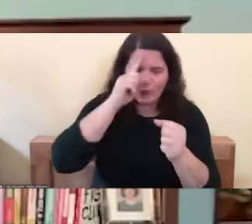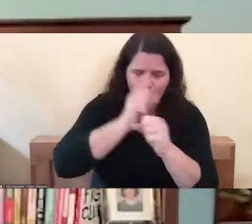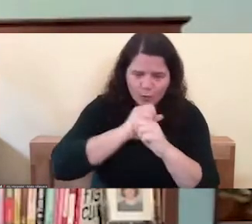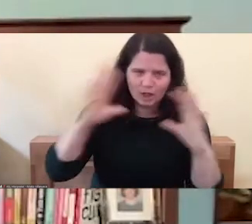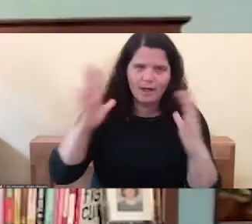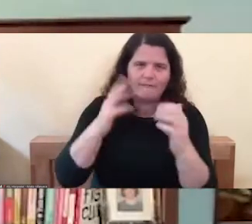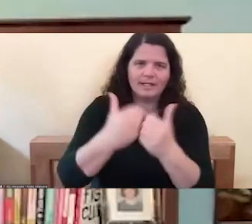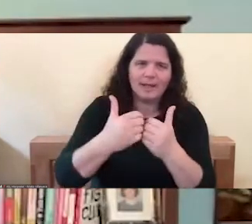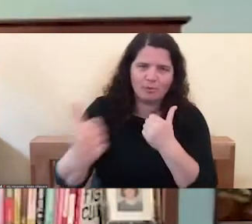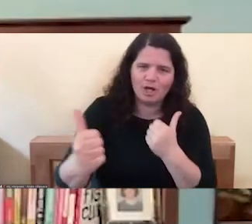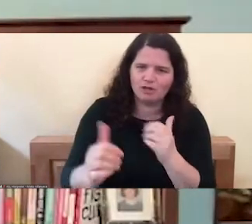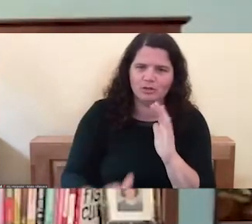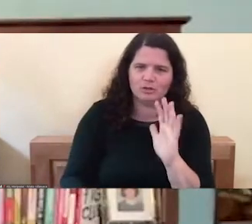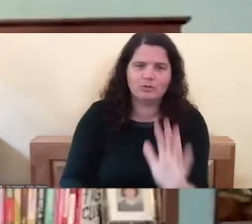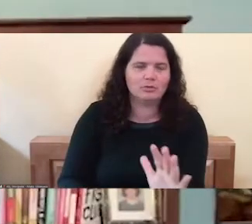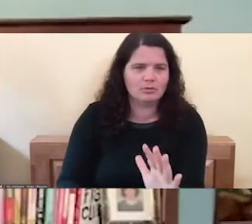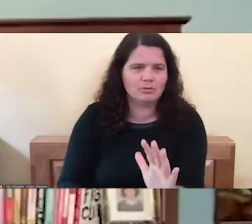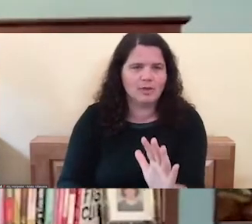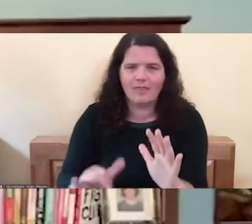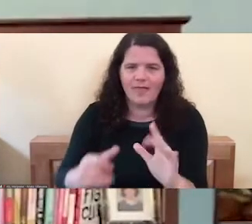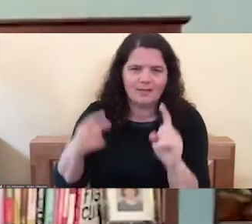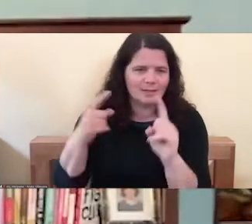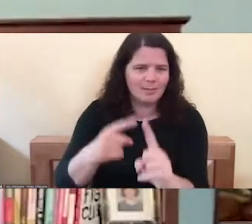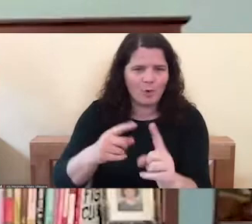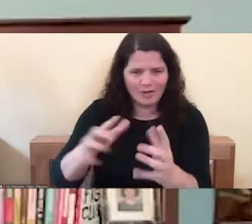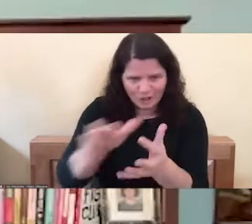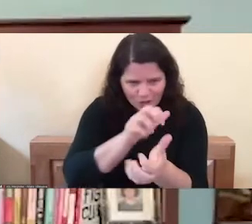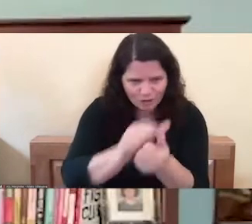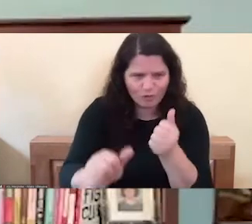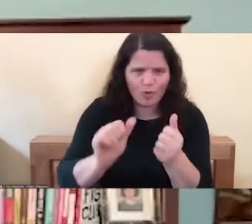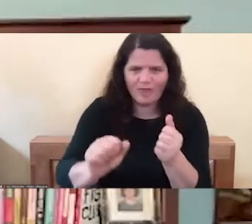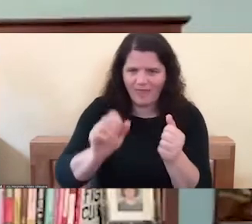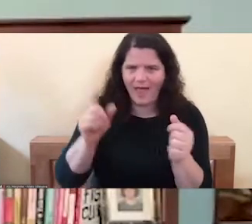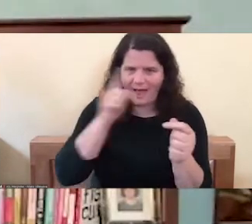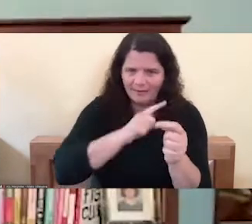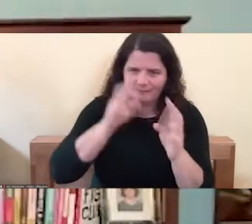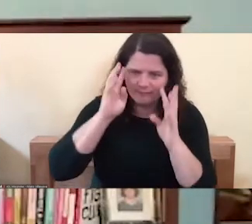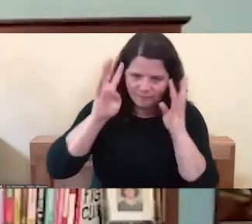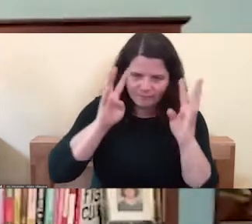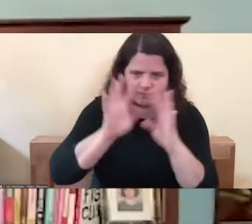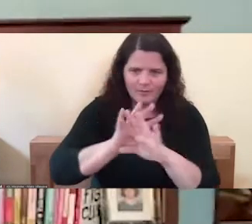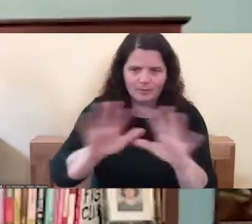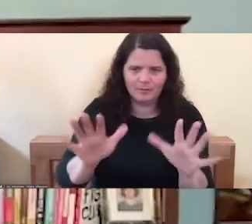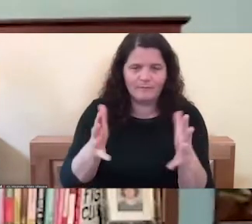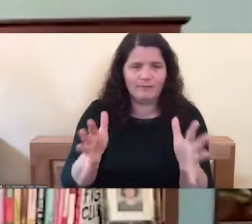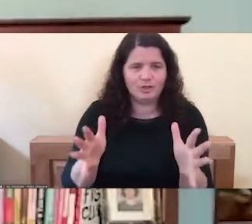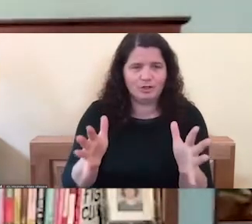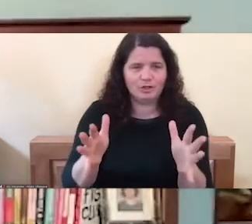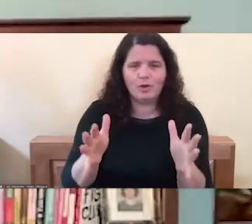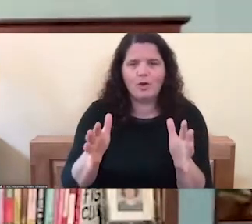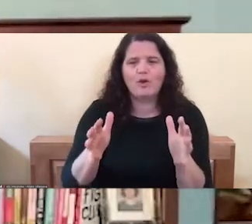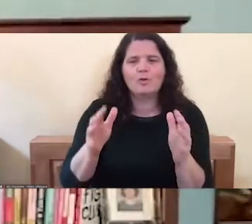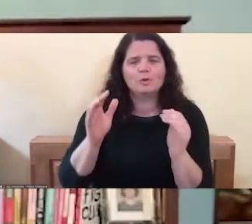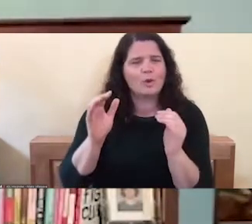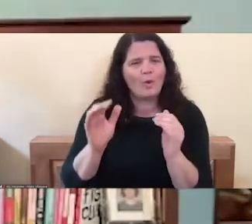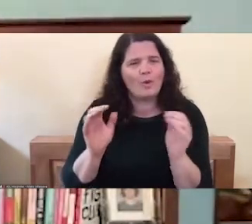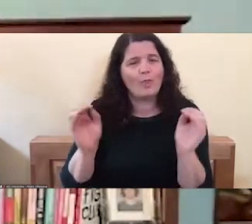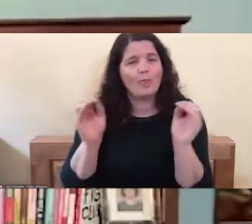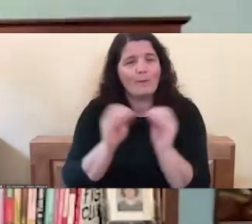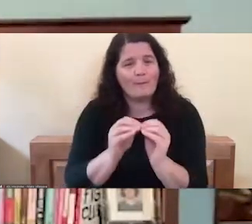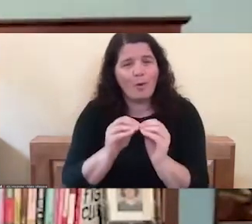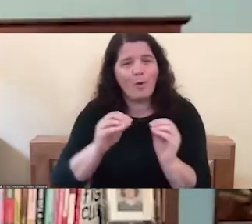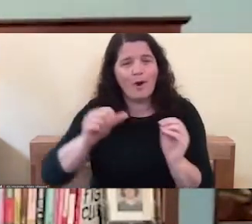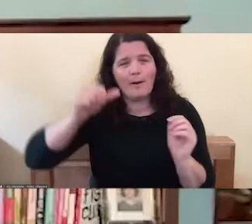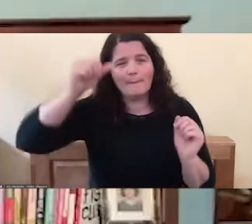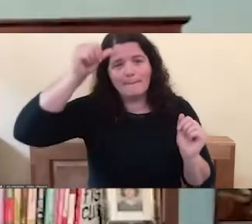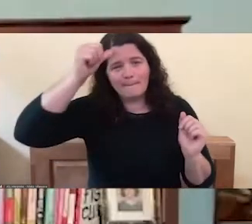That's what it's really all about. And so the more men, I think allow women to be their full selves,